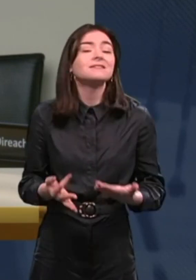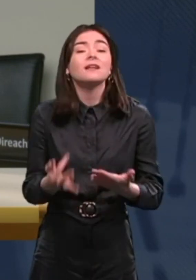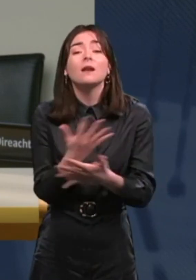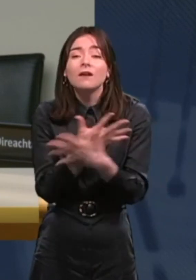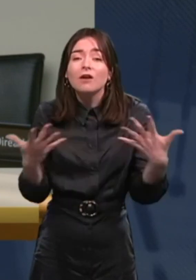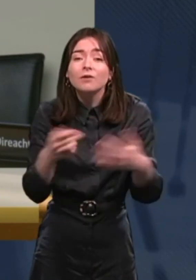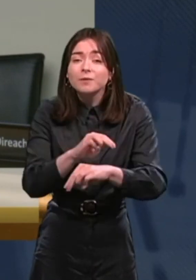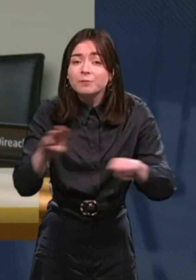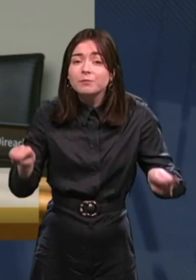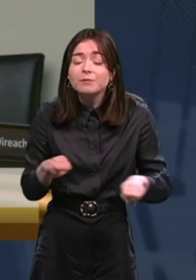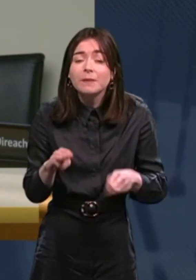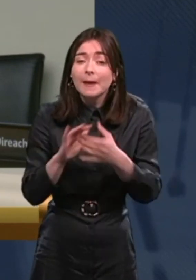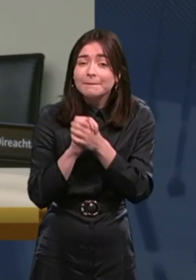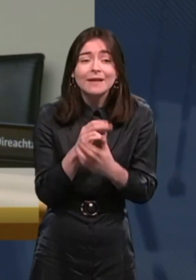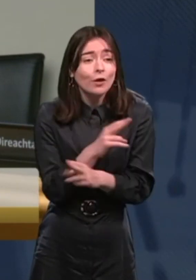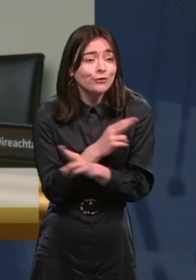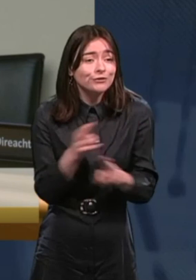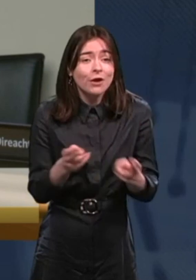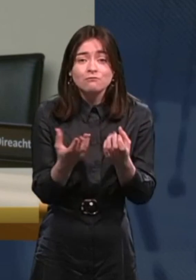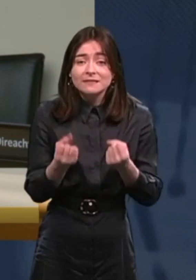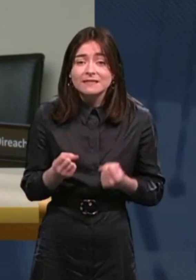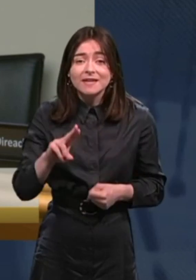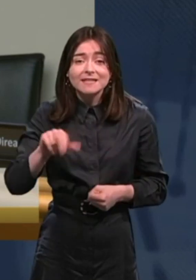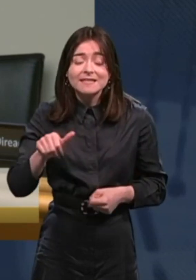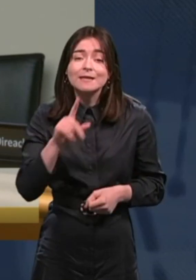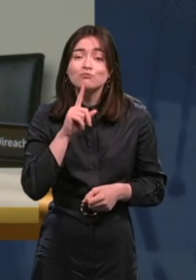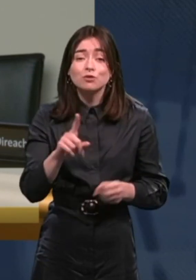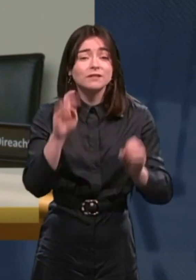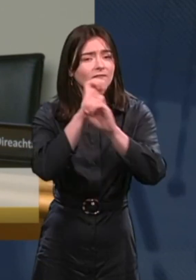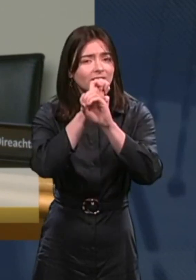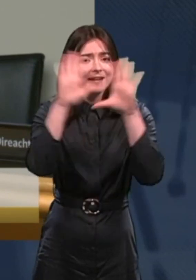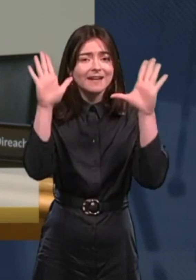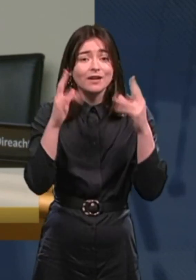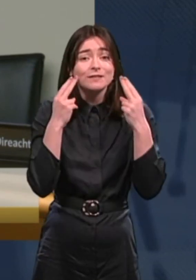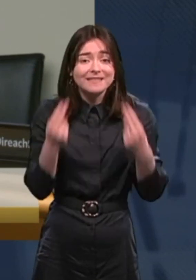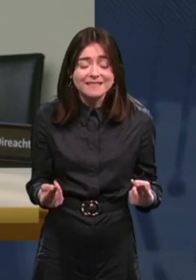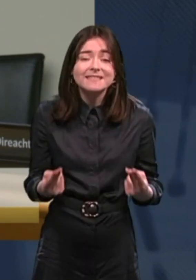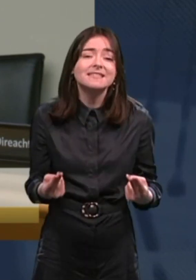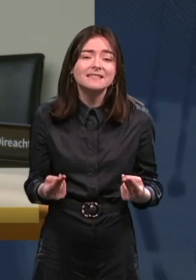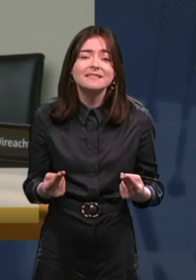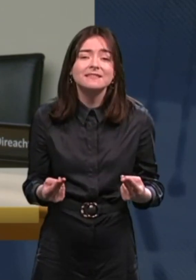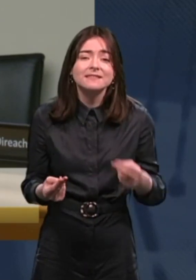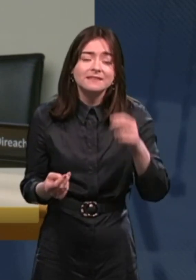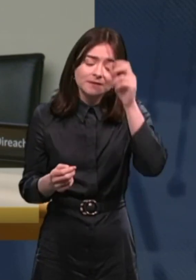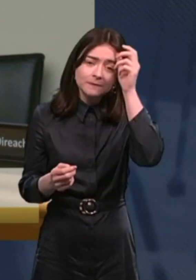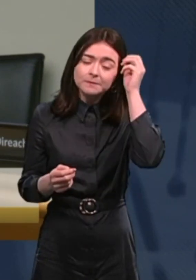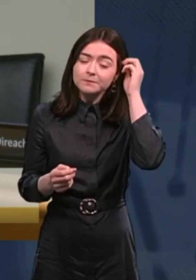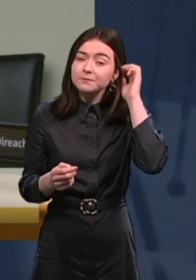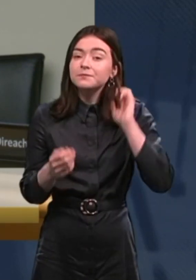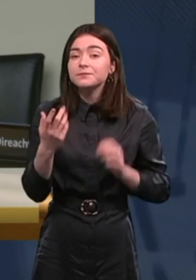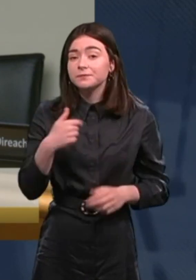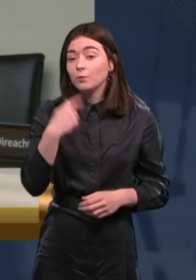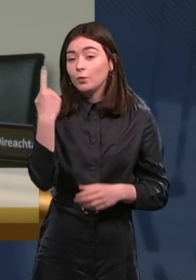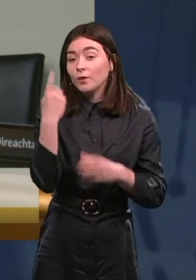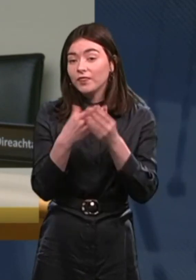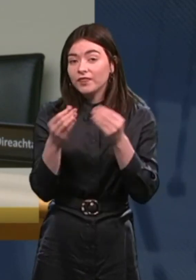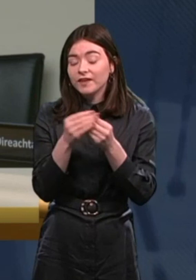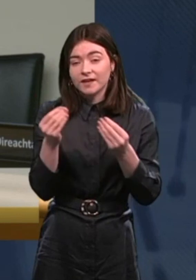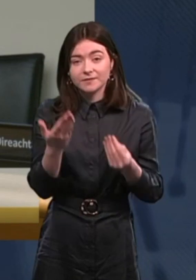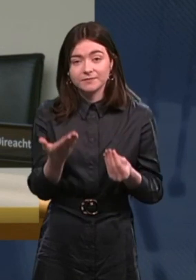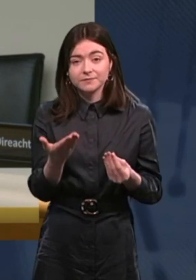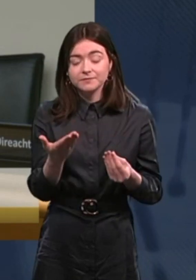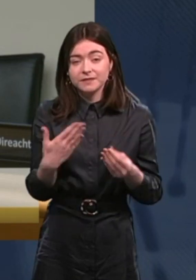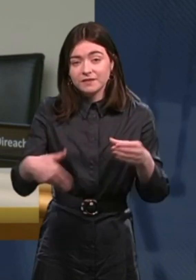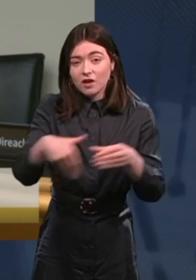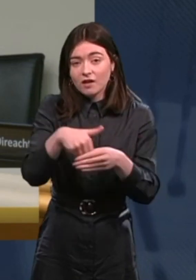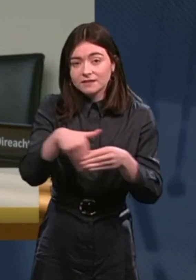are not getting them. And it's very clear to everybody that it is desperately needed. And one other thing, Minister, this is really, and